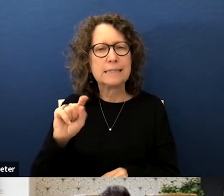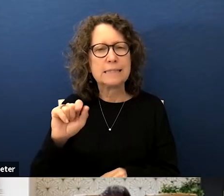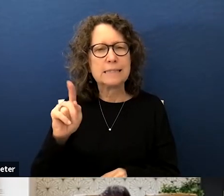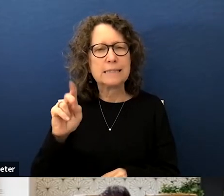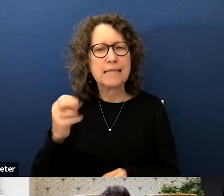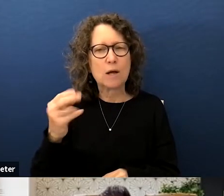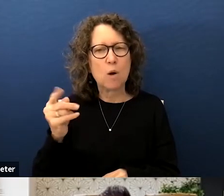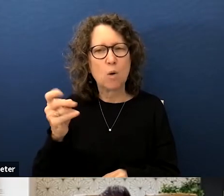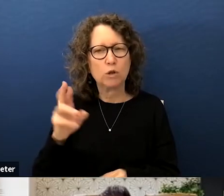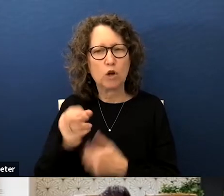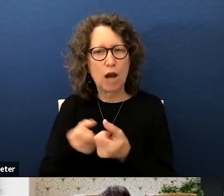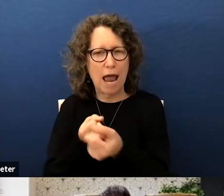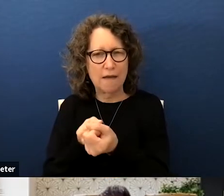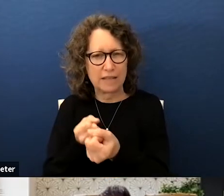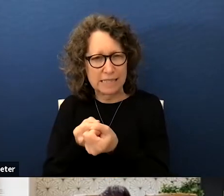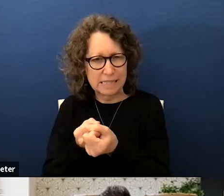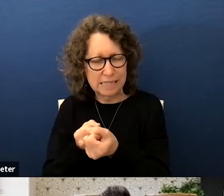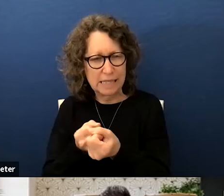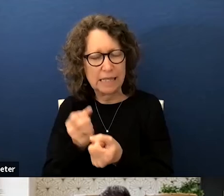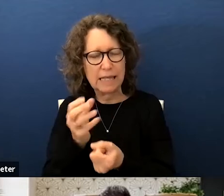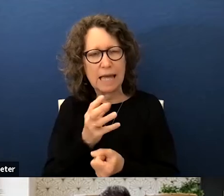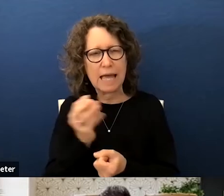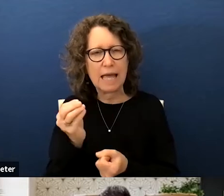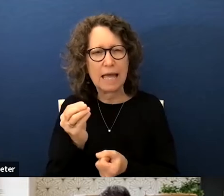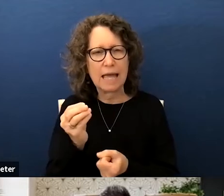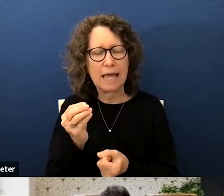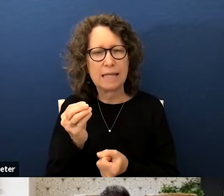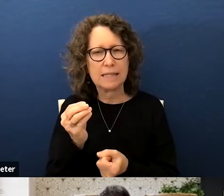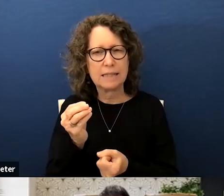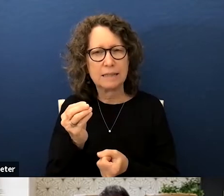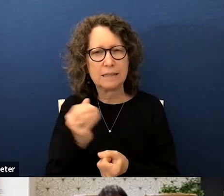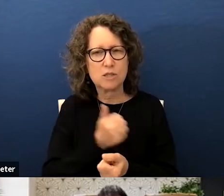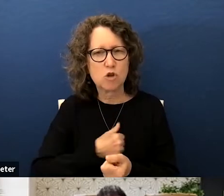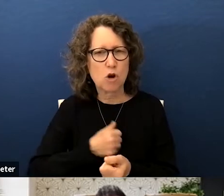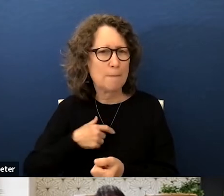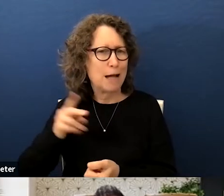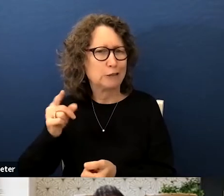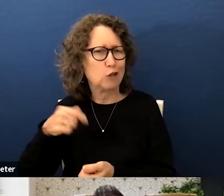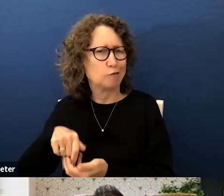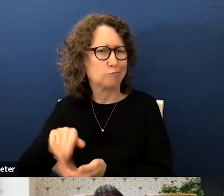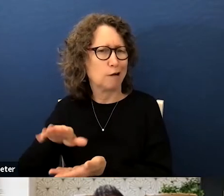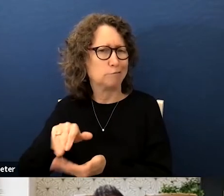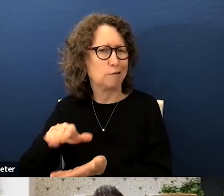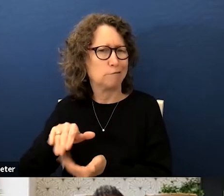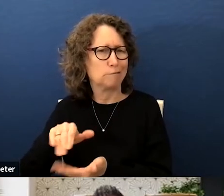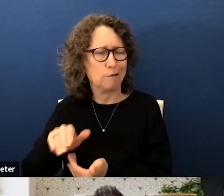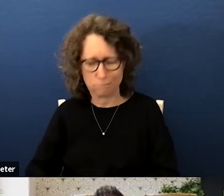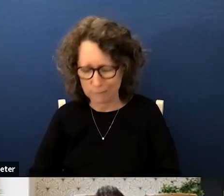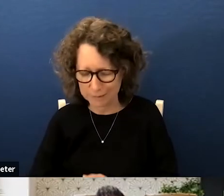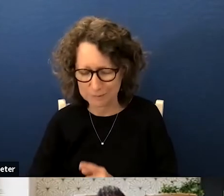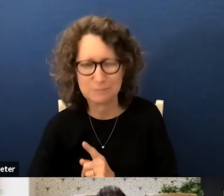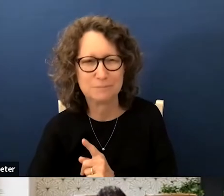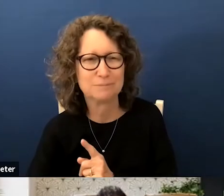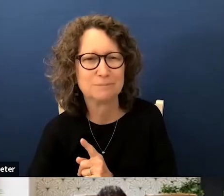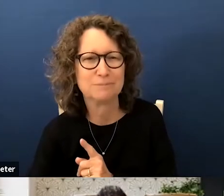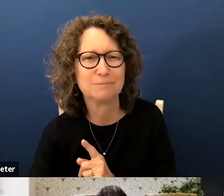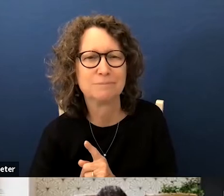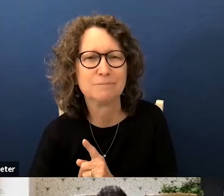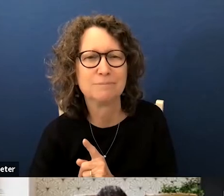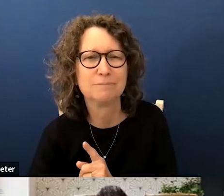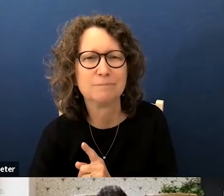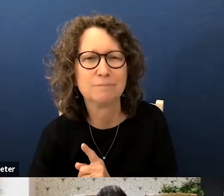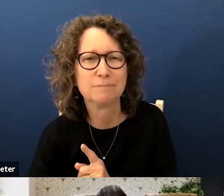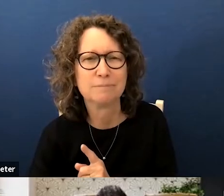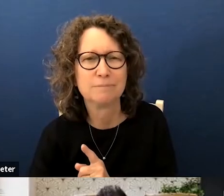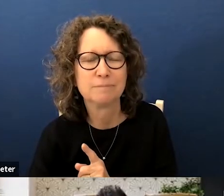advocacy and um i'm sorry about that my my dog is weighing in here um but we haven't yet